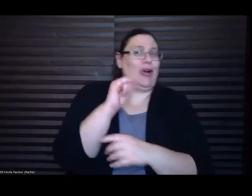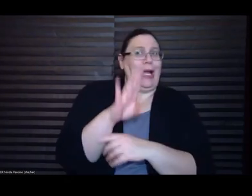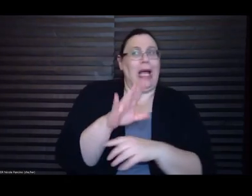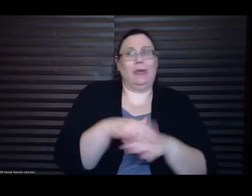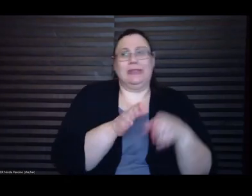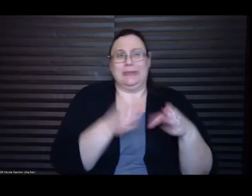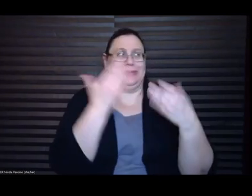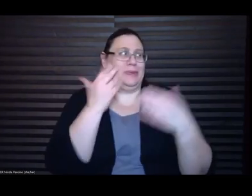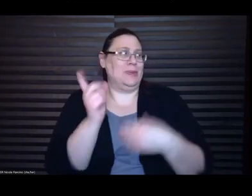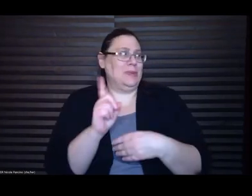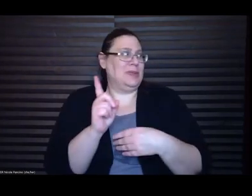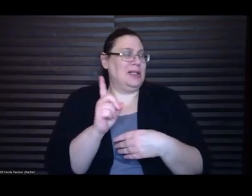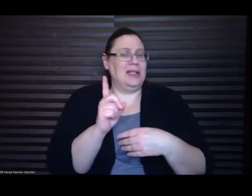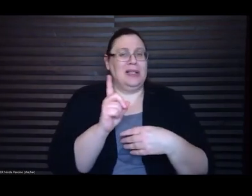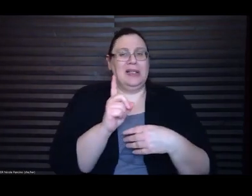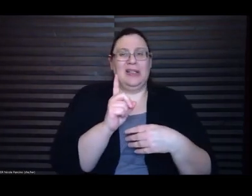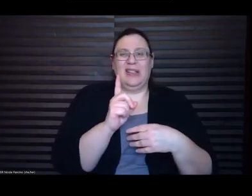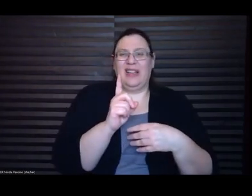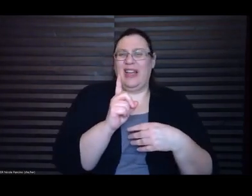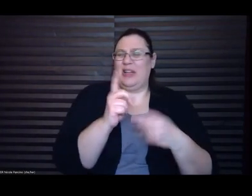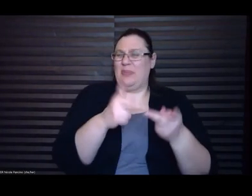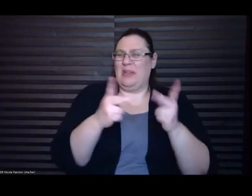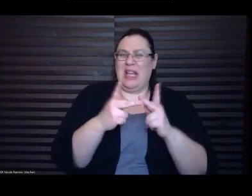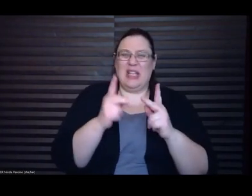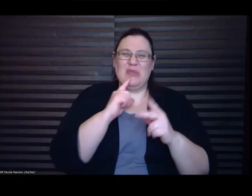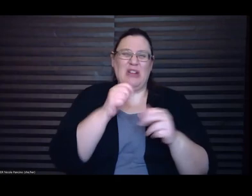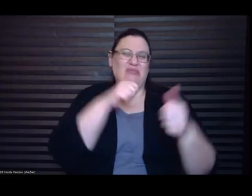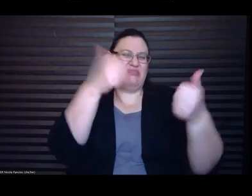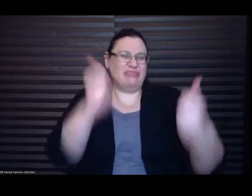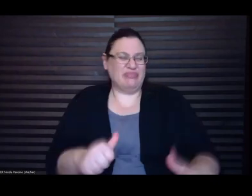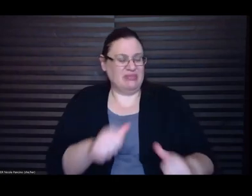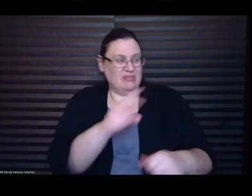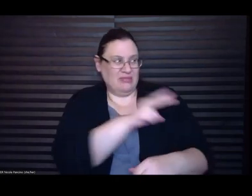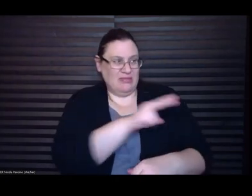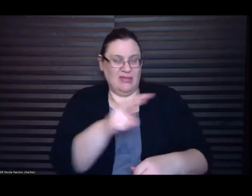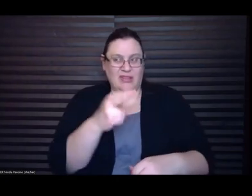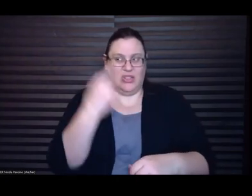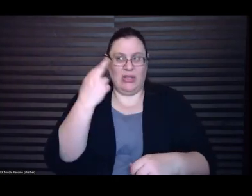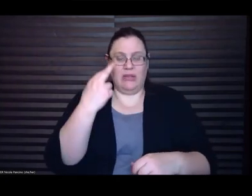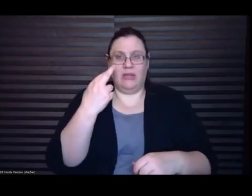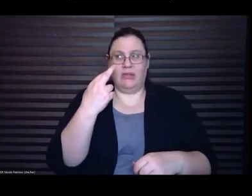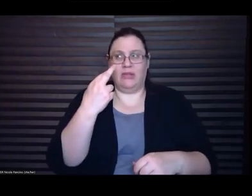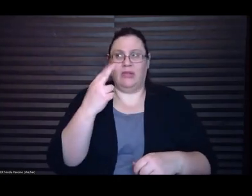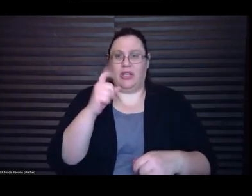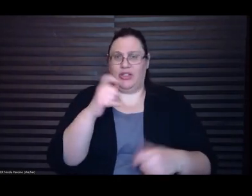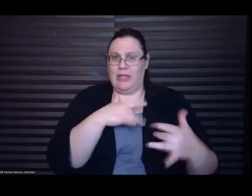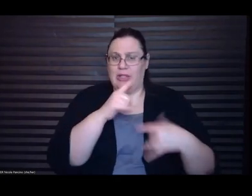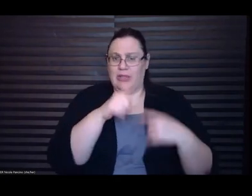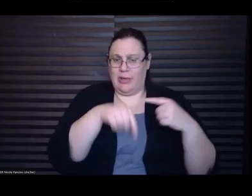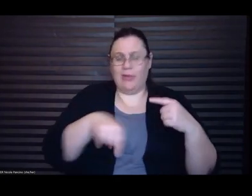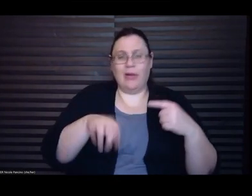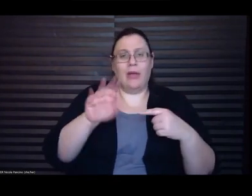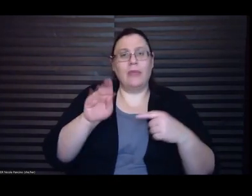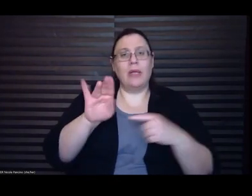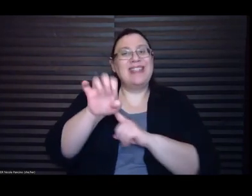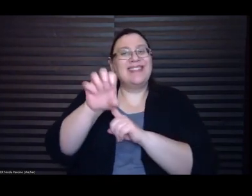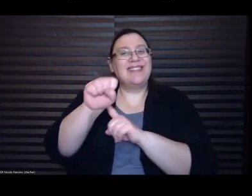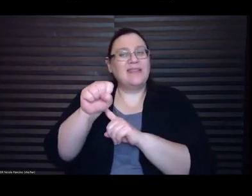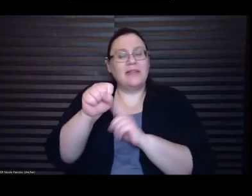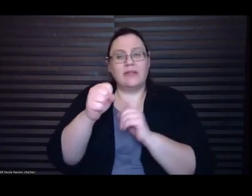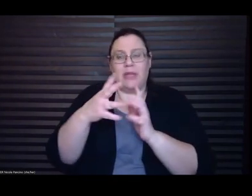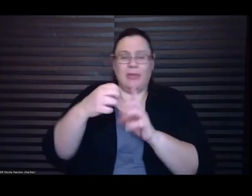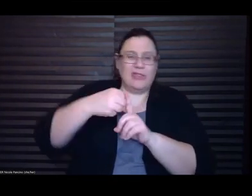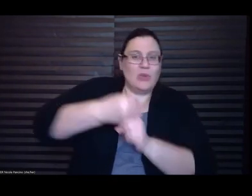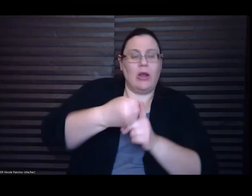did it occur to her to worry about the babies, that they'd been squished or knocked around, polluted by his fluids. And